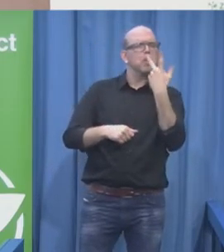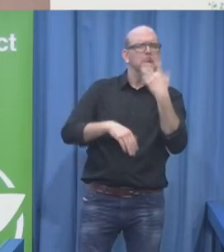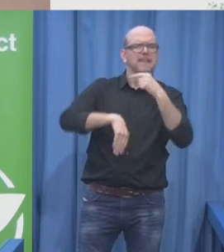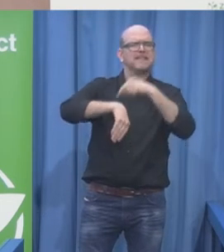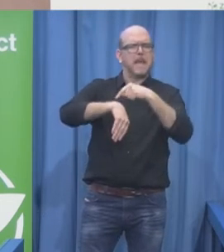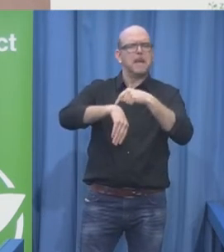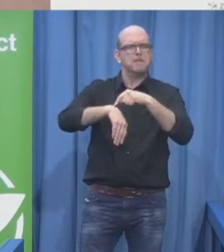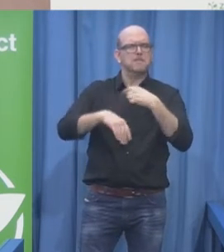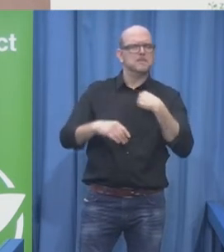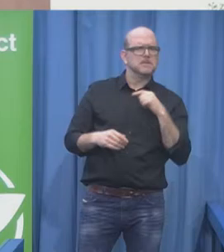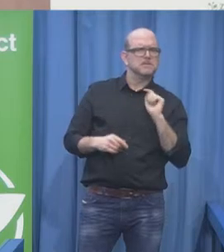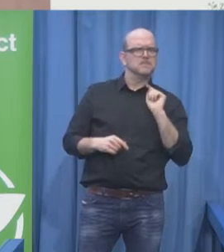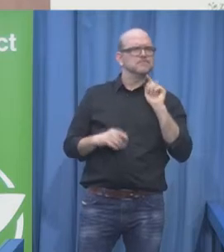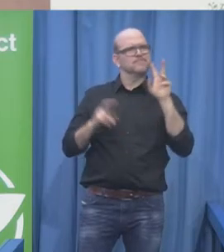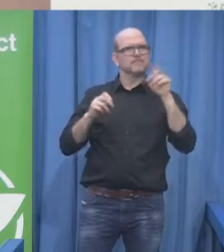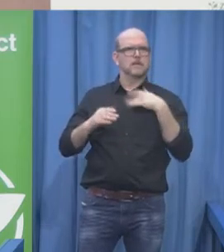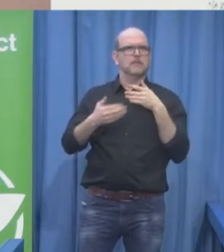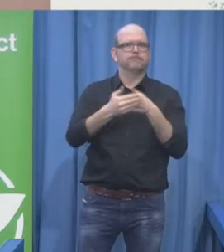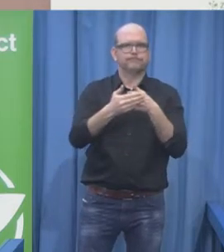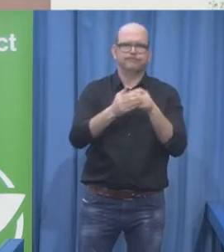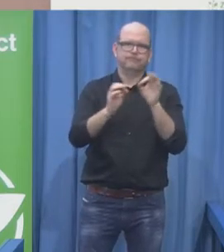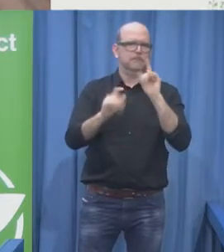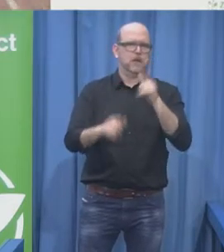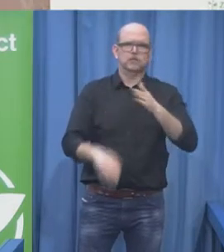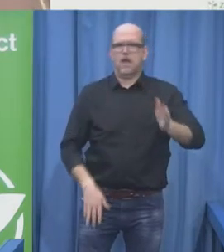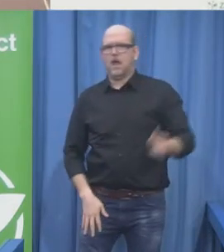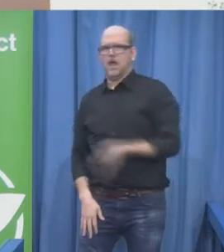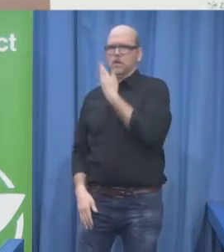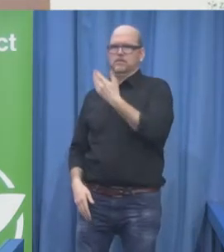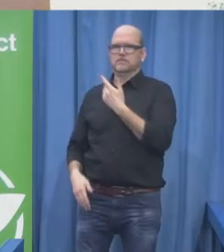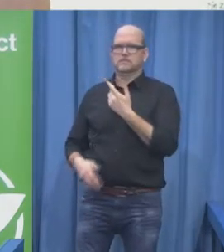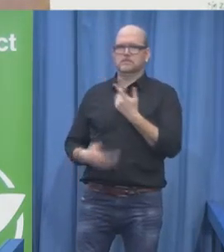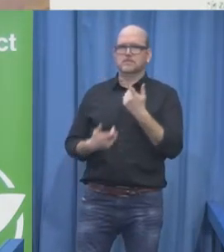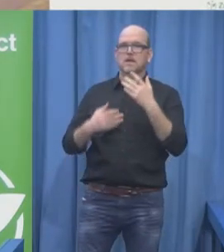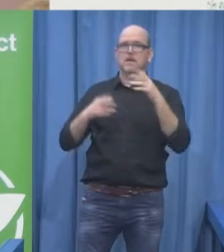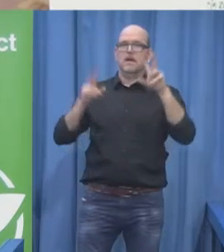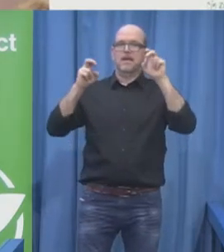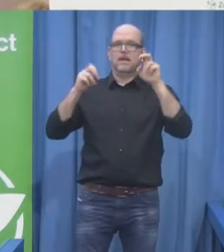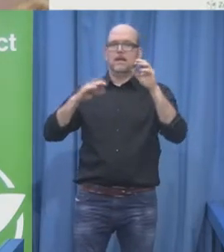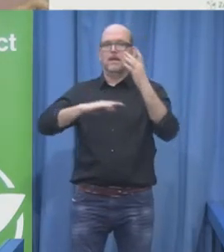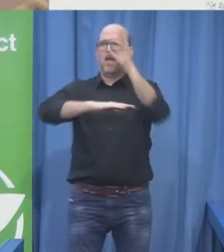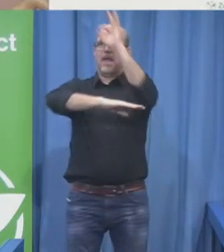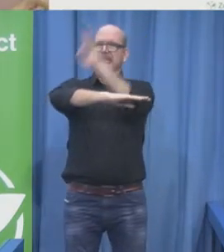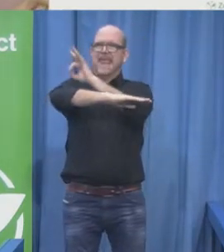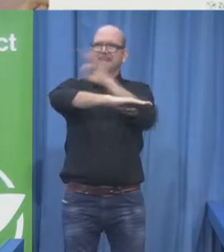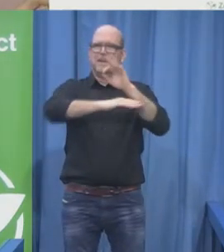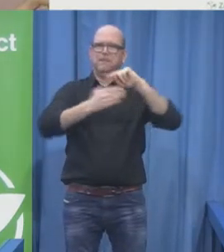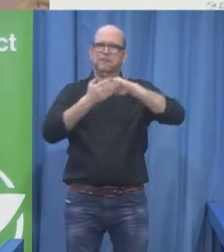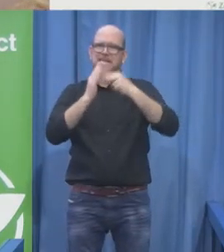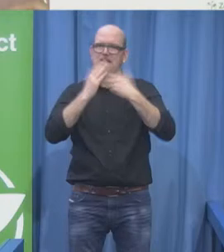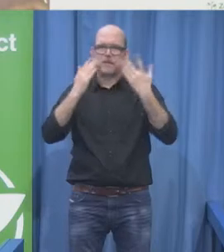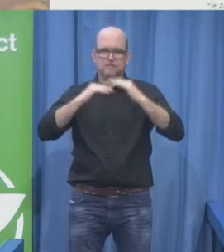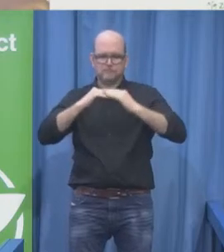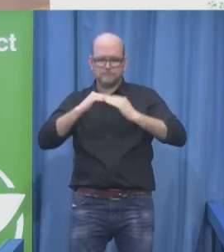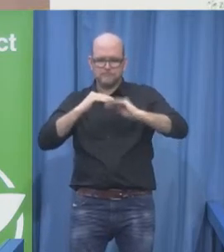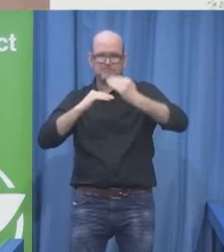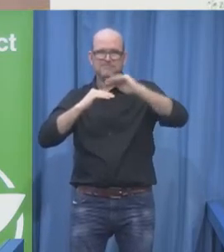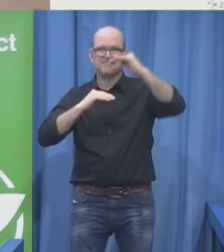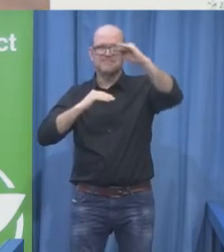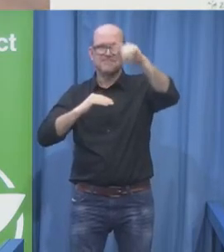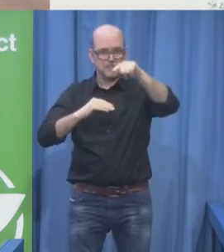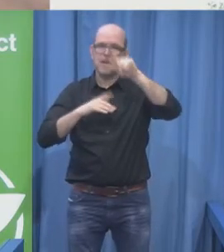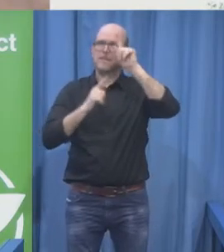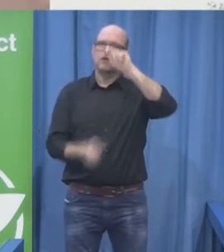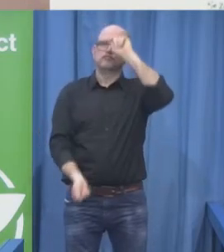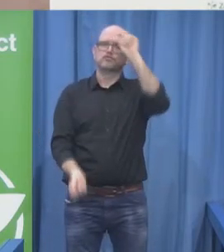Say, architectural barriers. Do you remove the steps to go to work? But then, is it always true that once I have